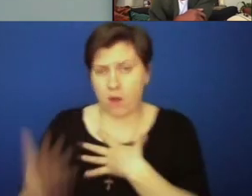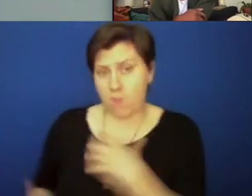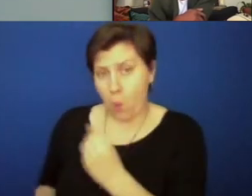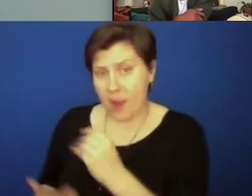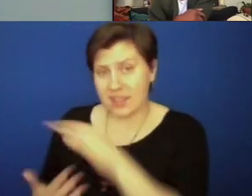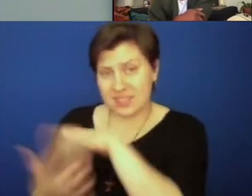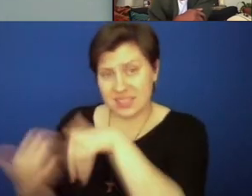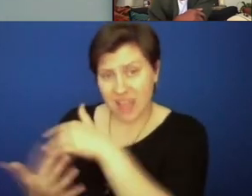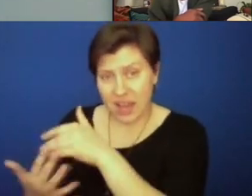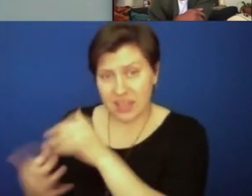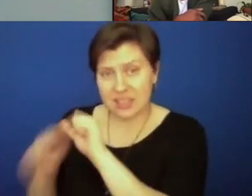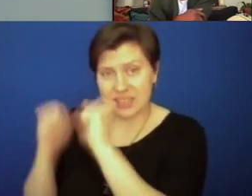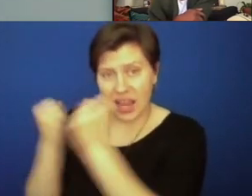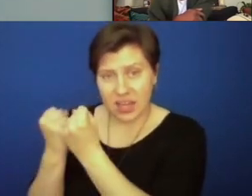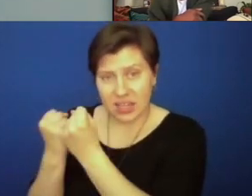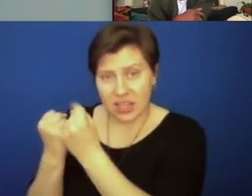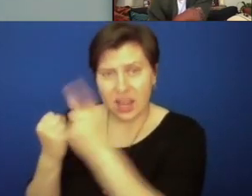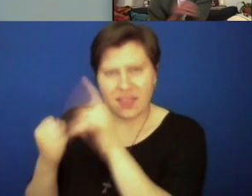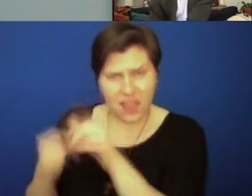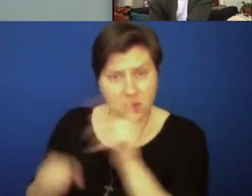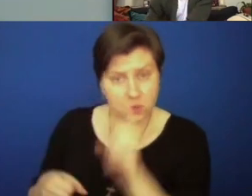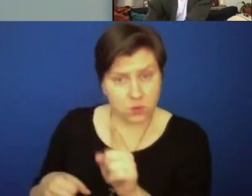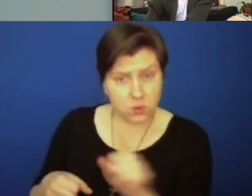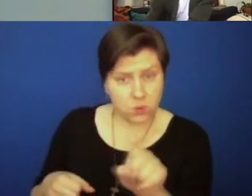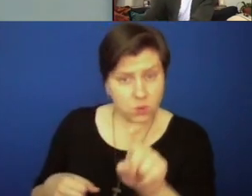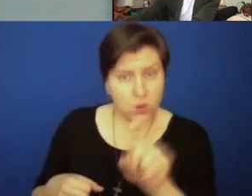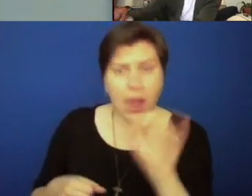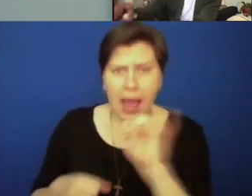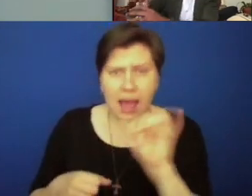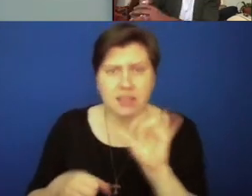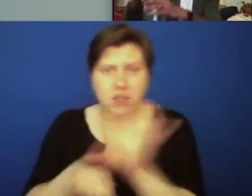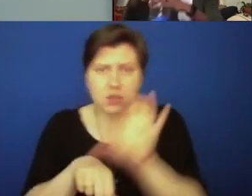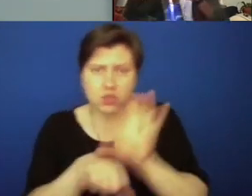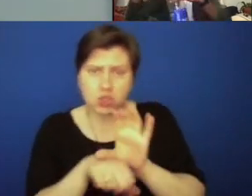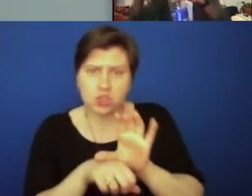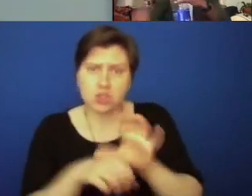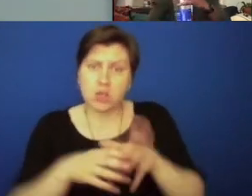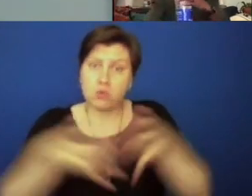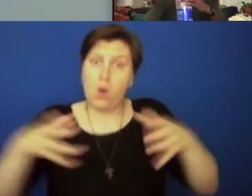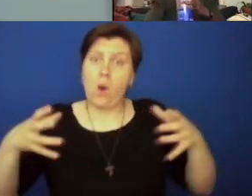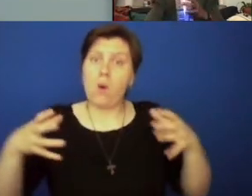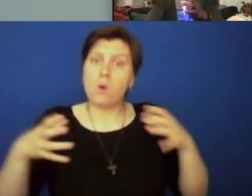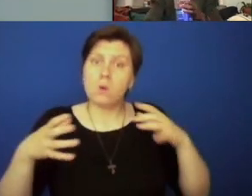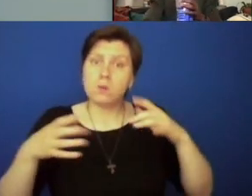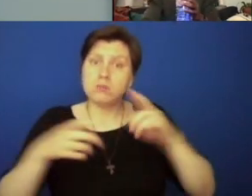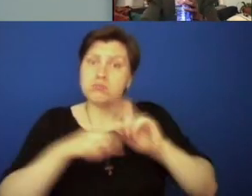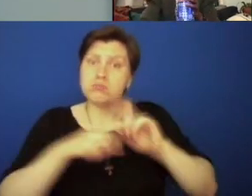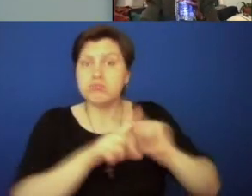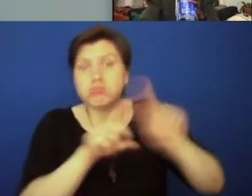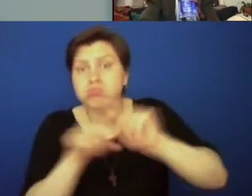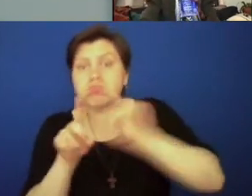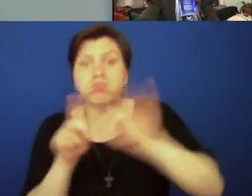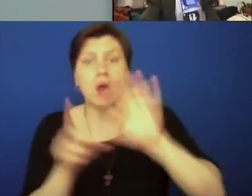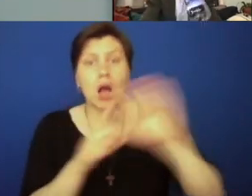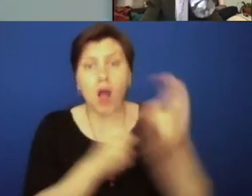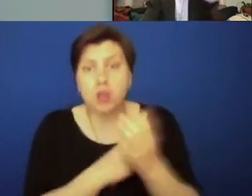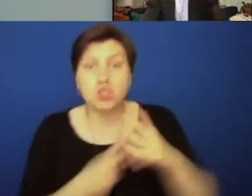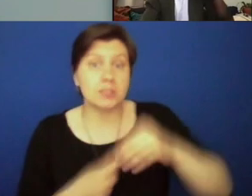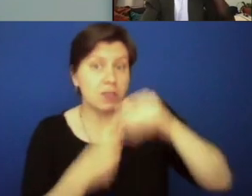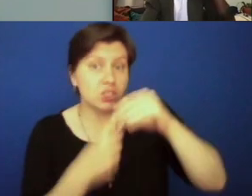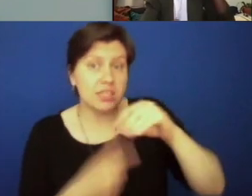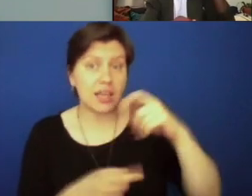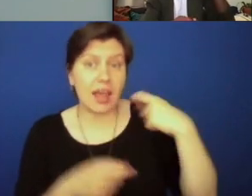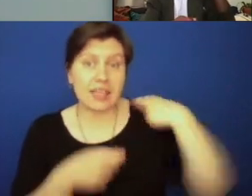is that true in a church that's increasingly multicultural, especially with the growth of the Hispanic Latino community today?